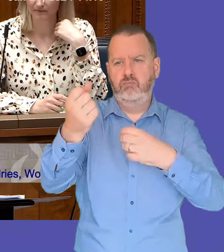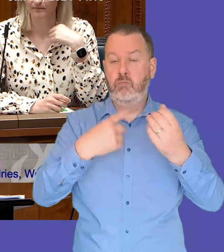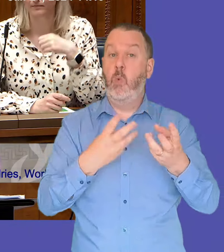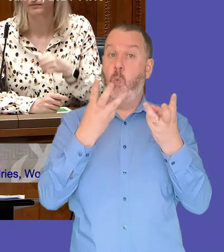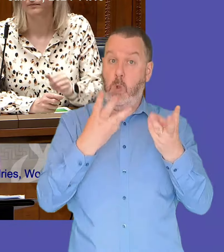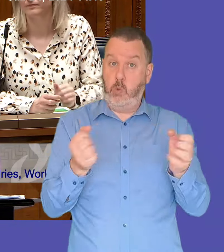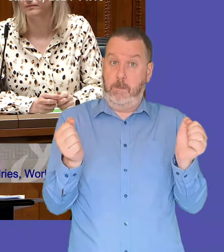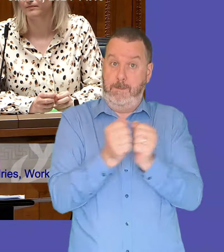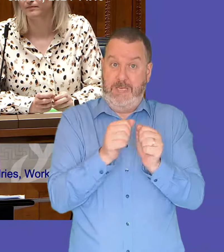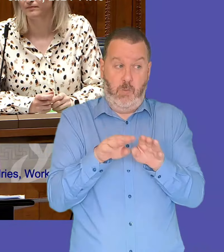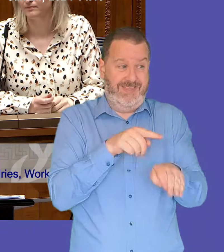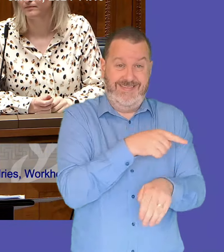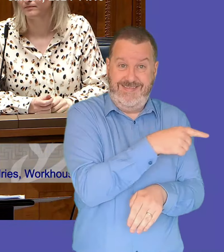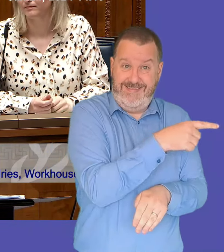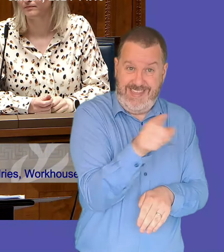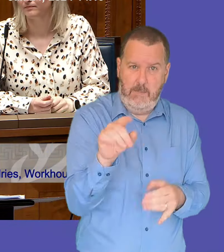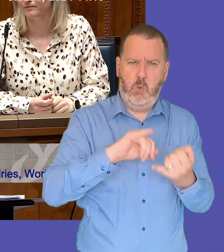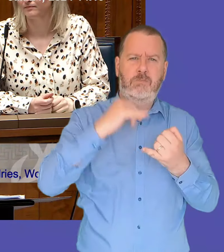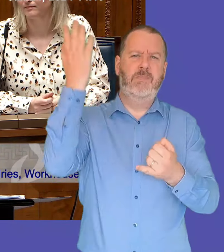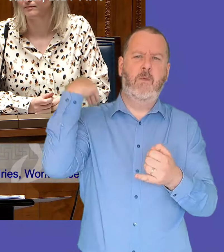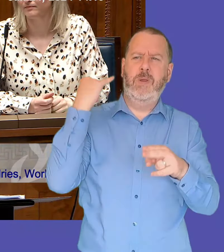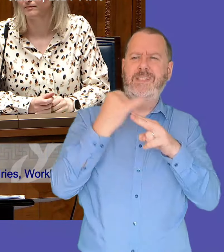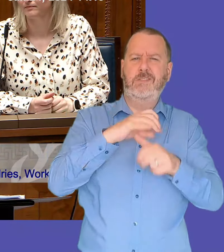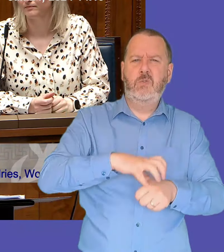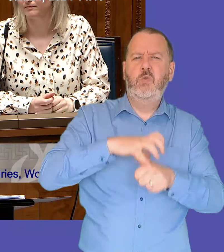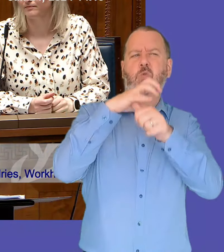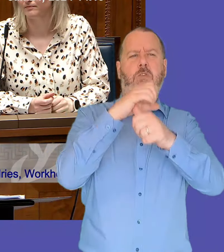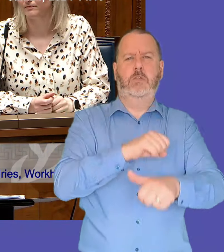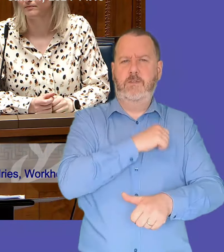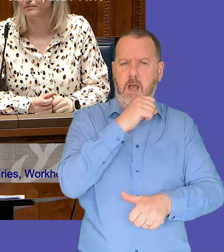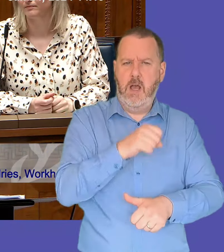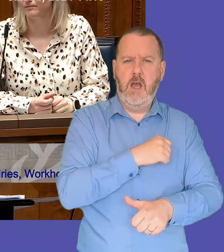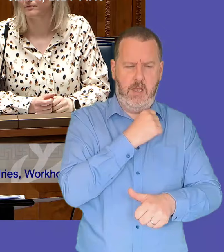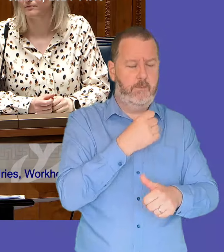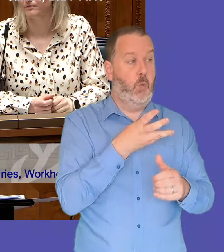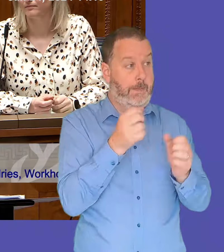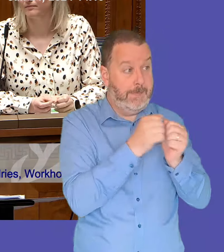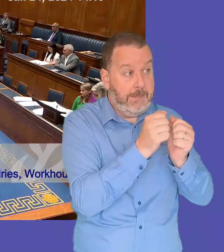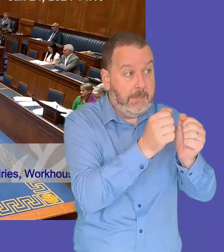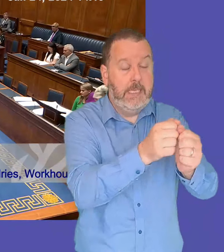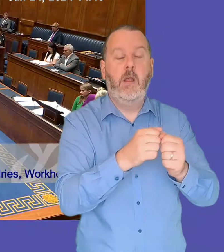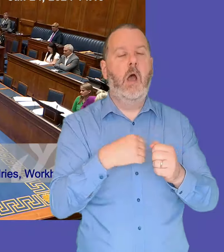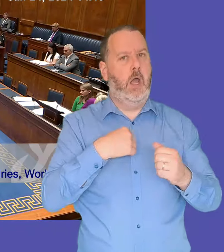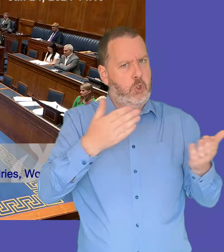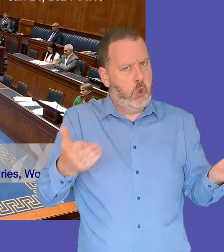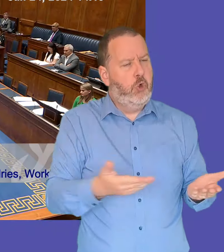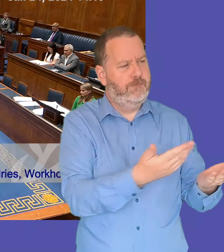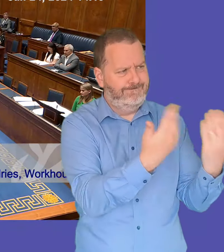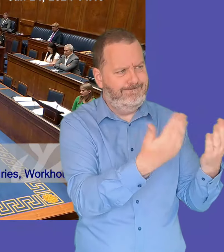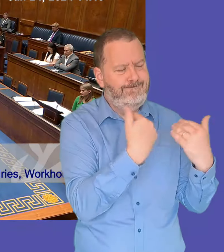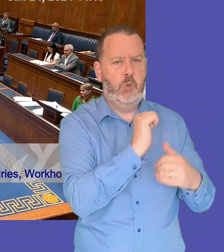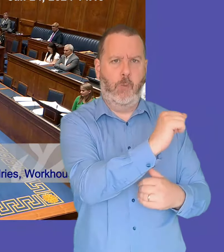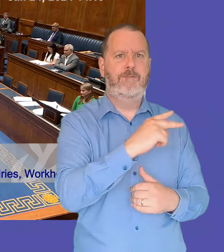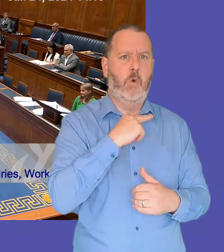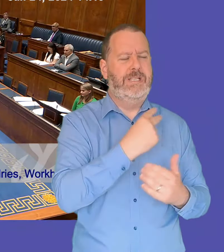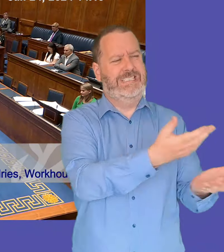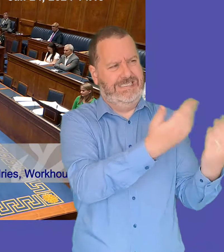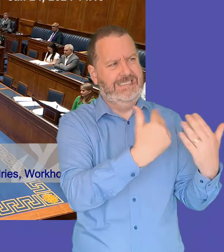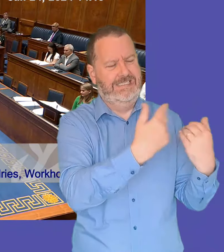and survivors through this process and i urge them all to engage in it and to make their voices heard call paul abraccia